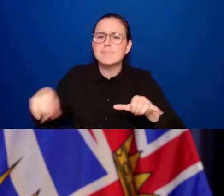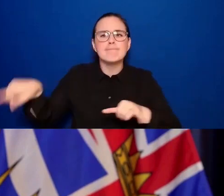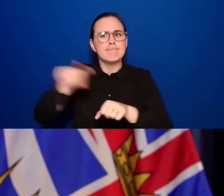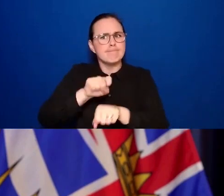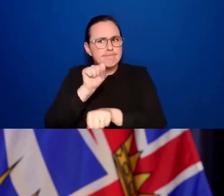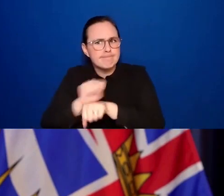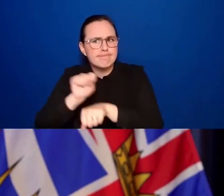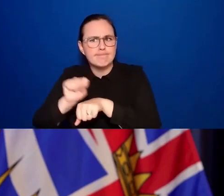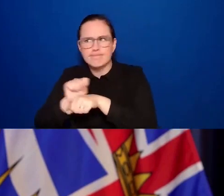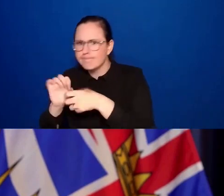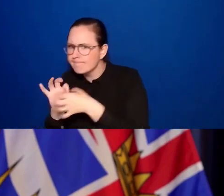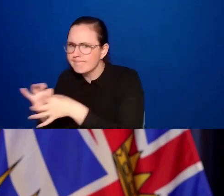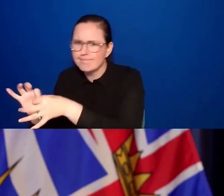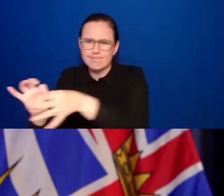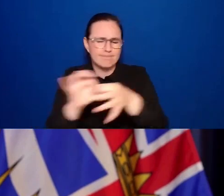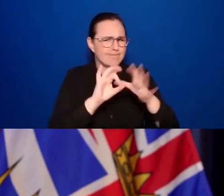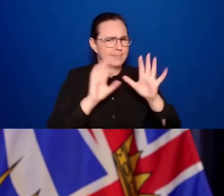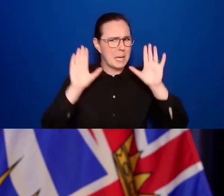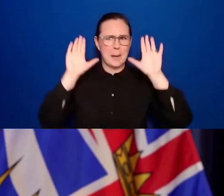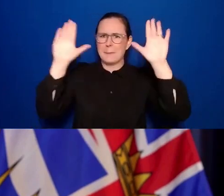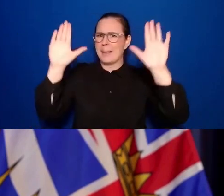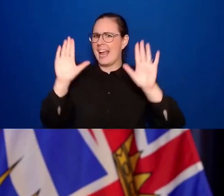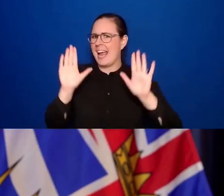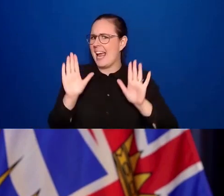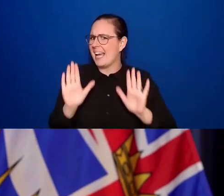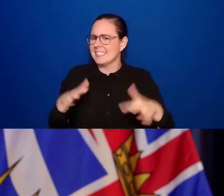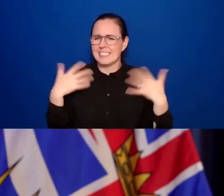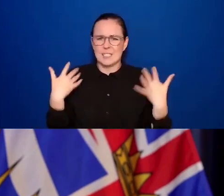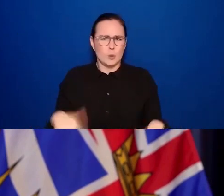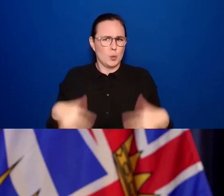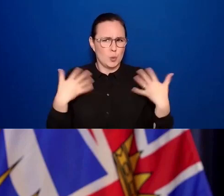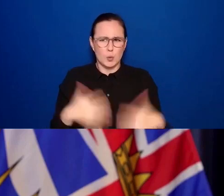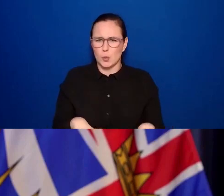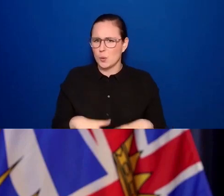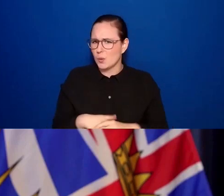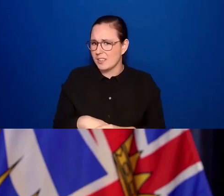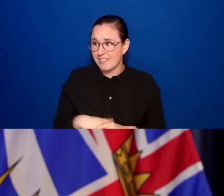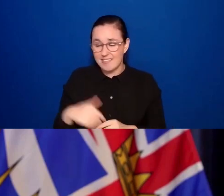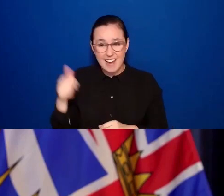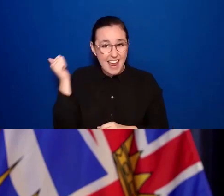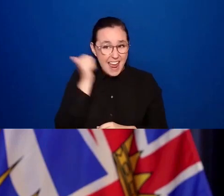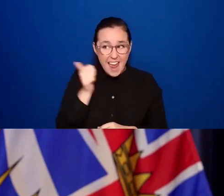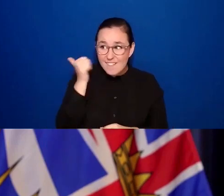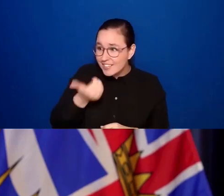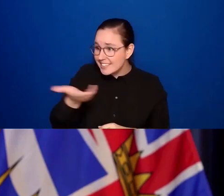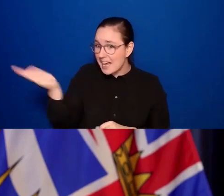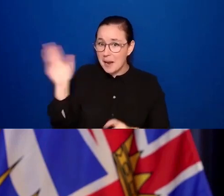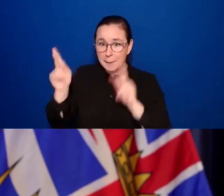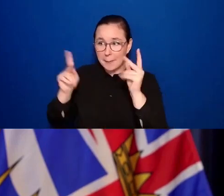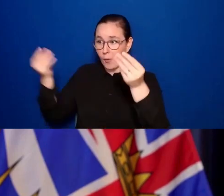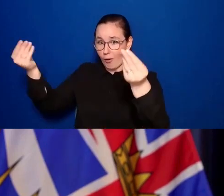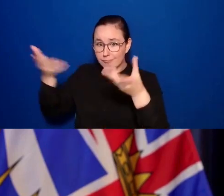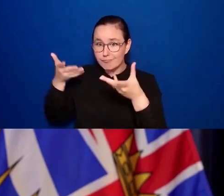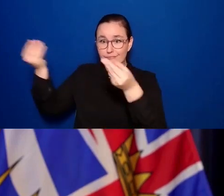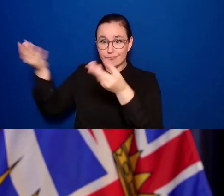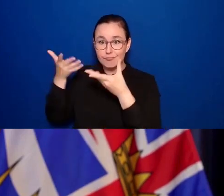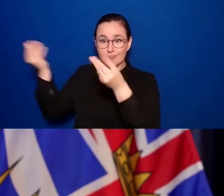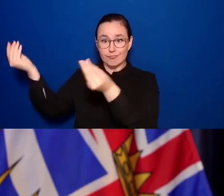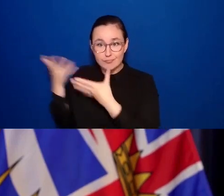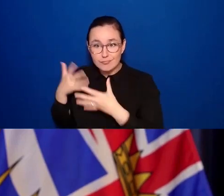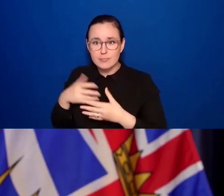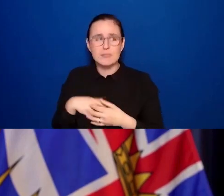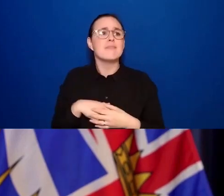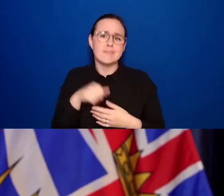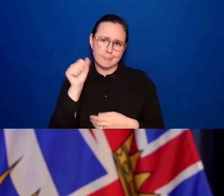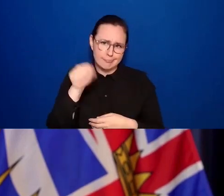been signed with generosity and safety. And I hear every day from people who were, in some cases, worried about the experience.